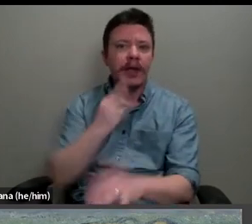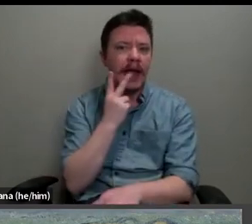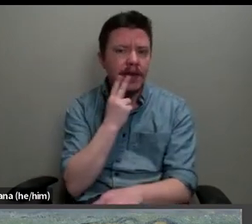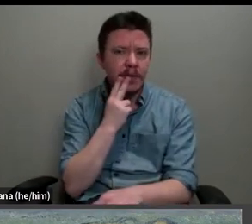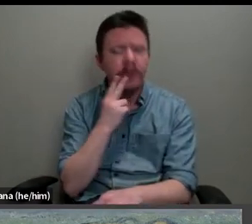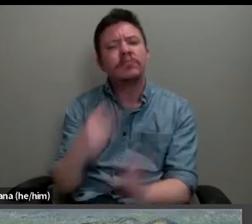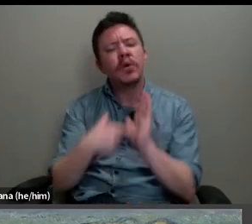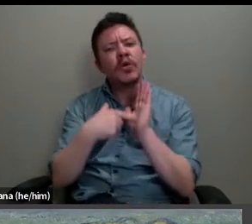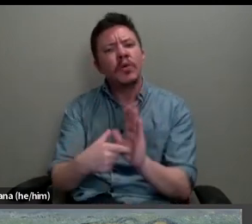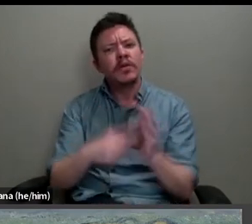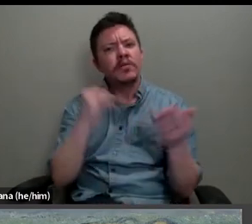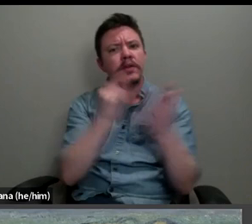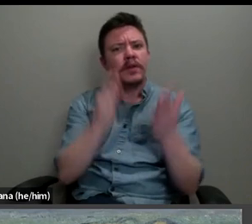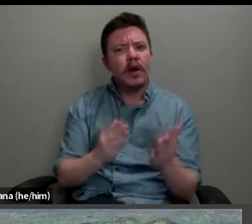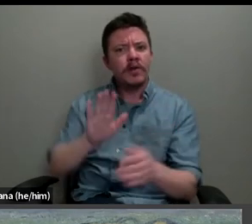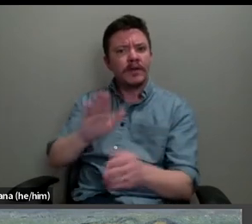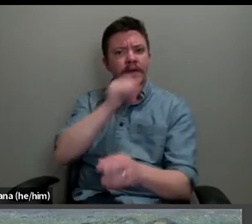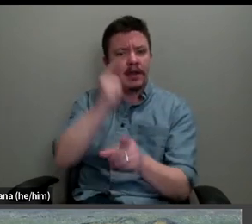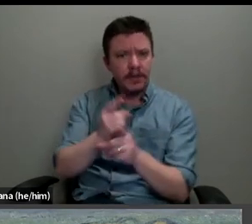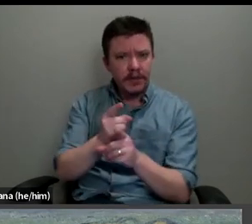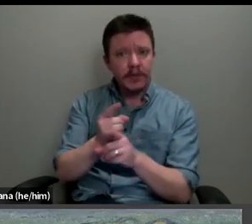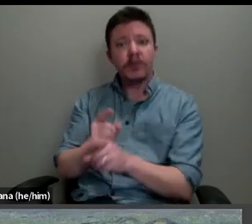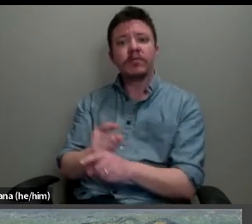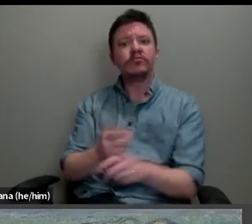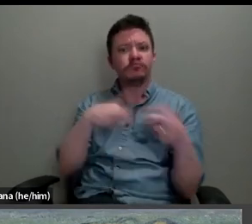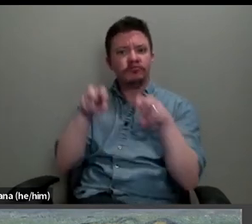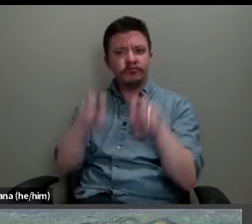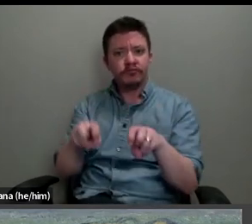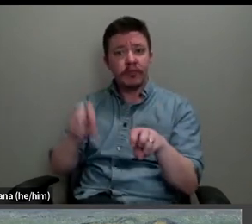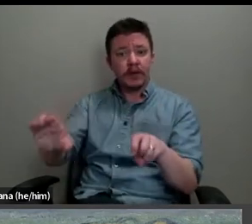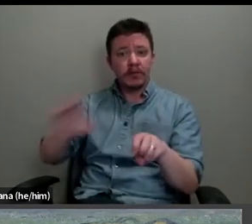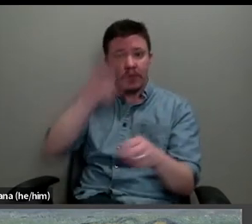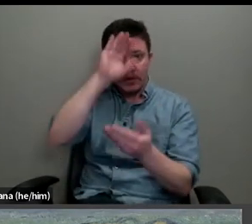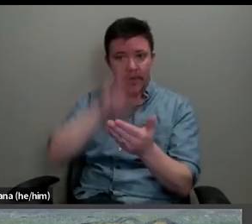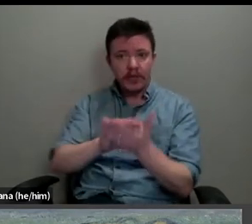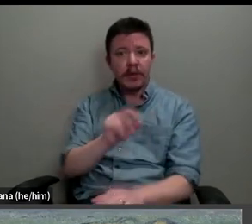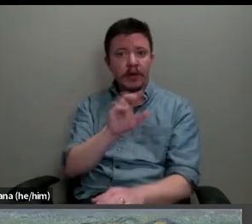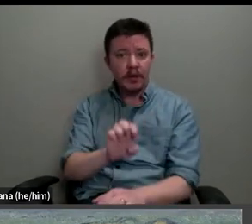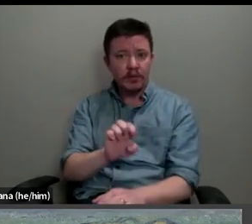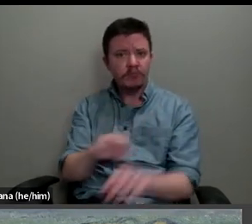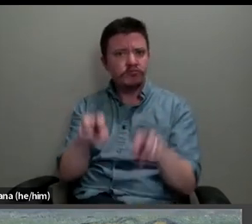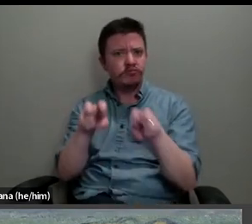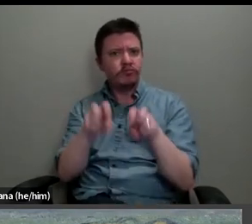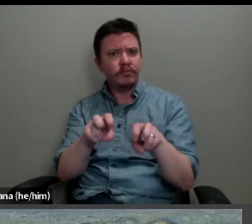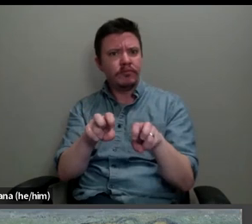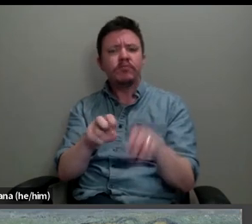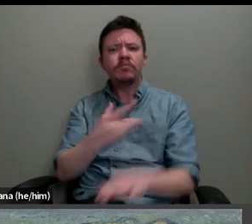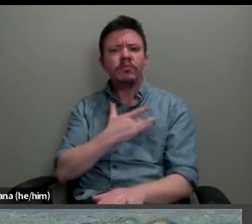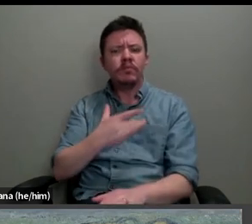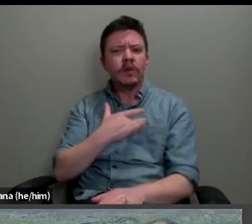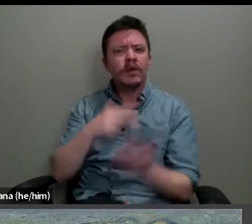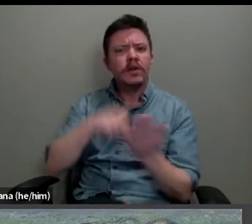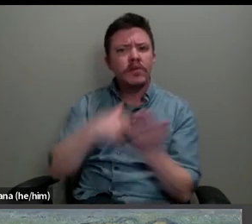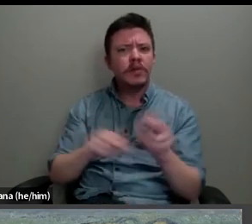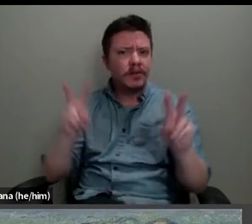depicts the artist's sister André Terrasse and her husband Claude. Typically, the painting's title does not